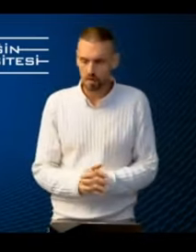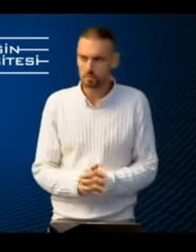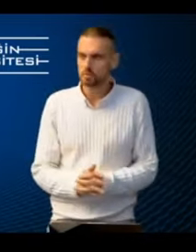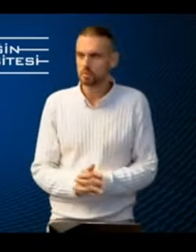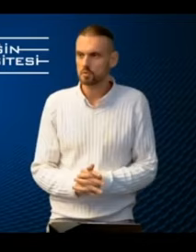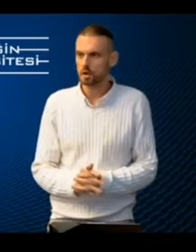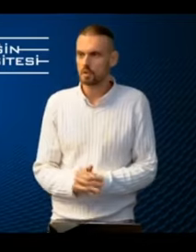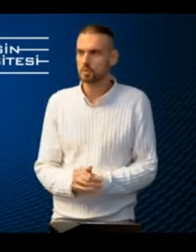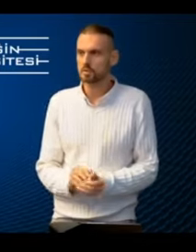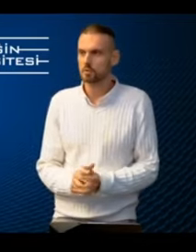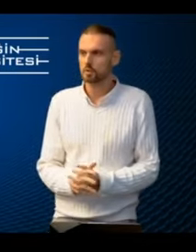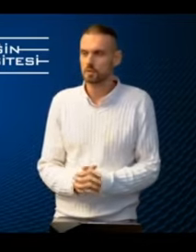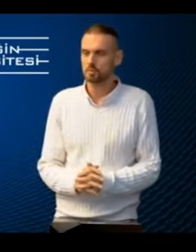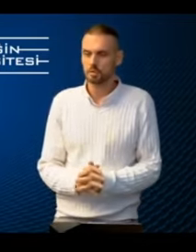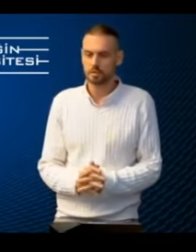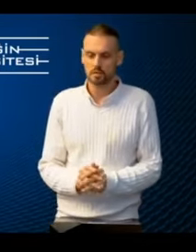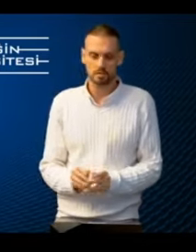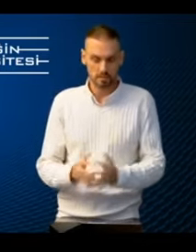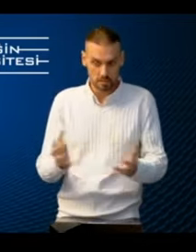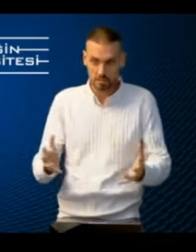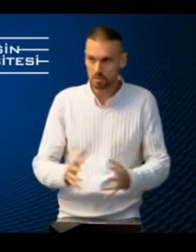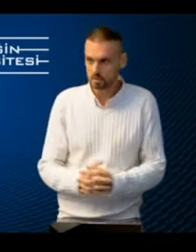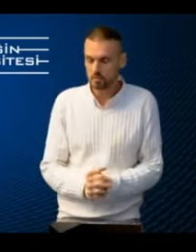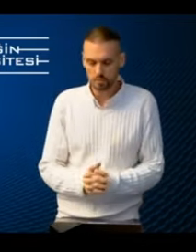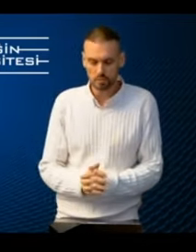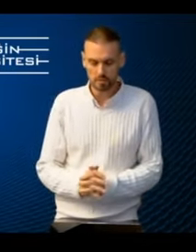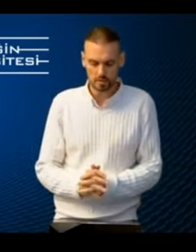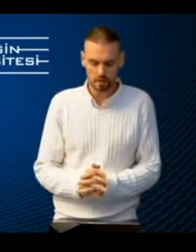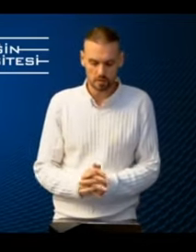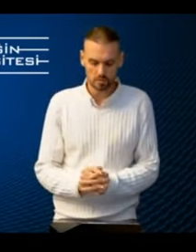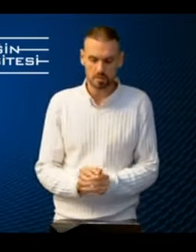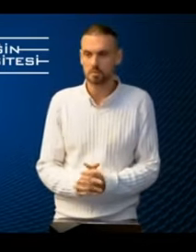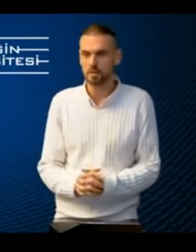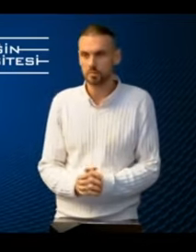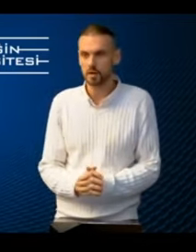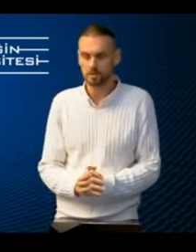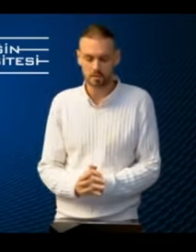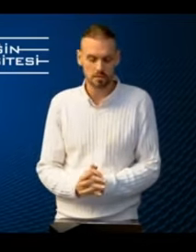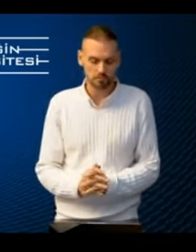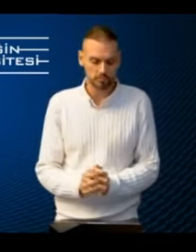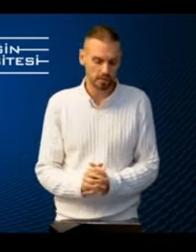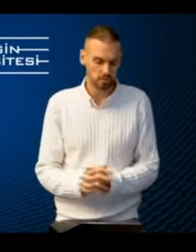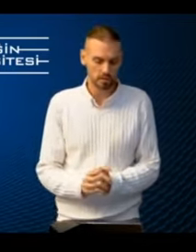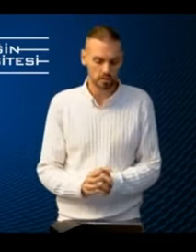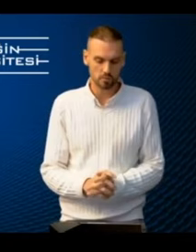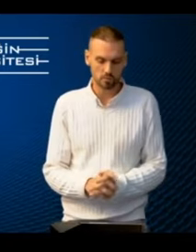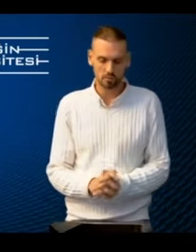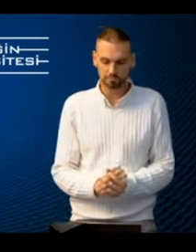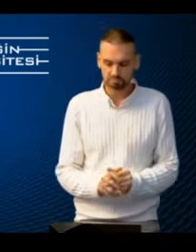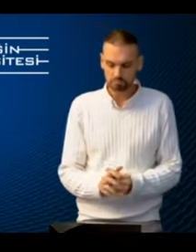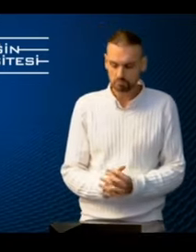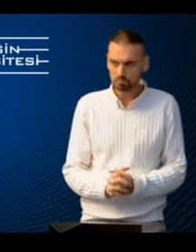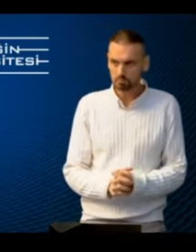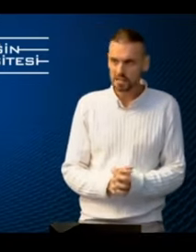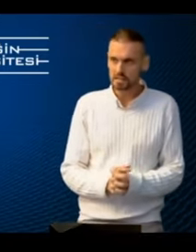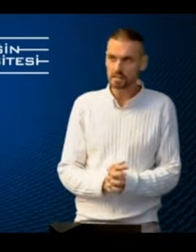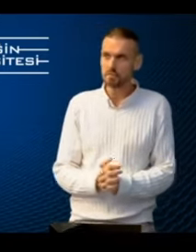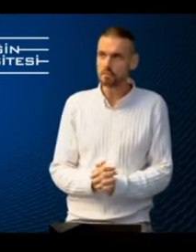people to come to Istanbul and other places, Izmir, for instance, and to see the best practices that we can learn from.